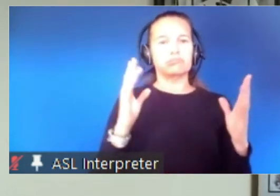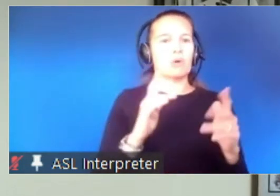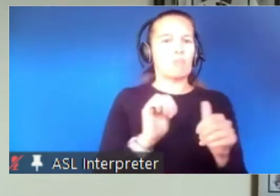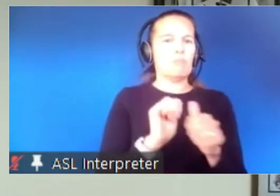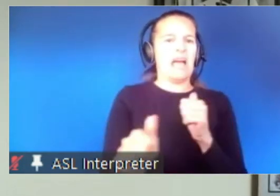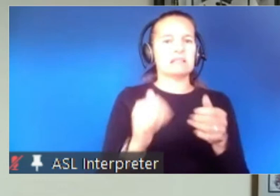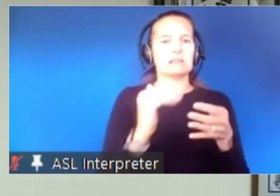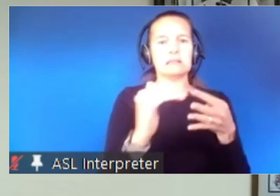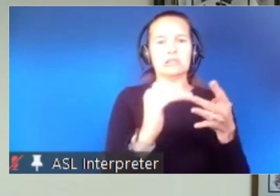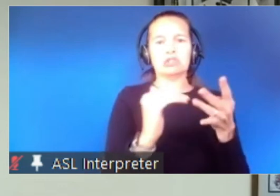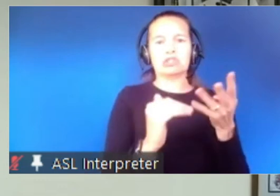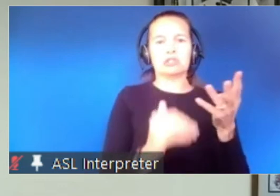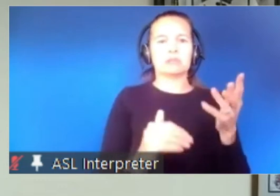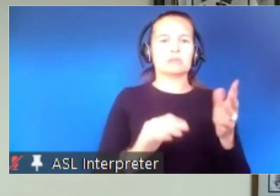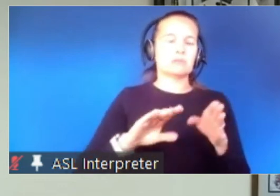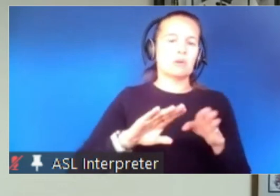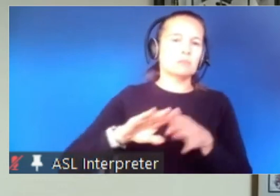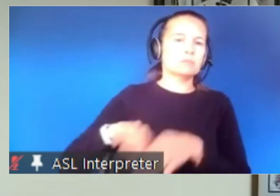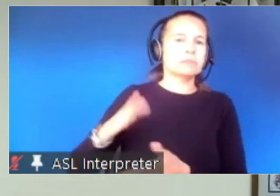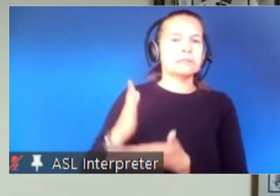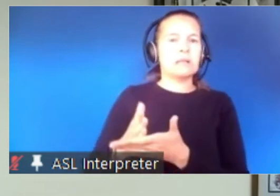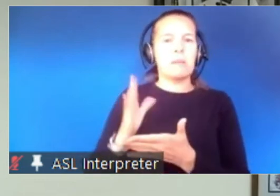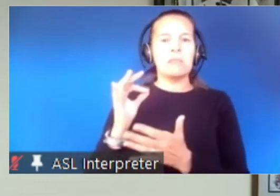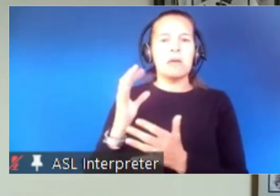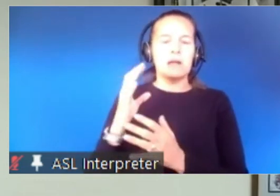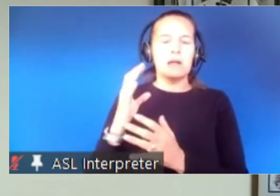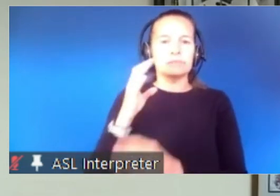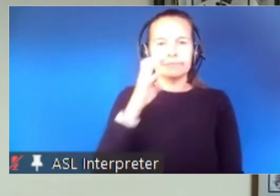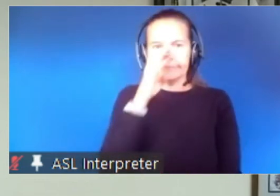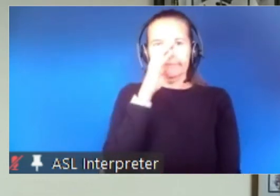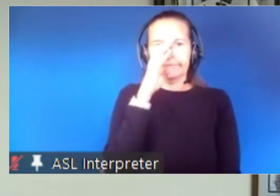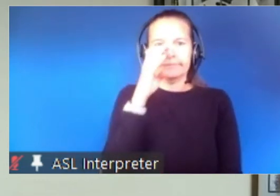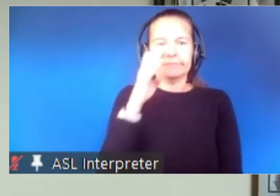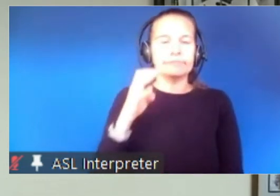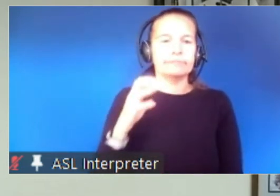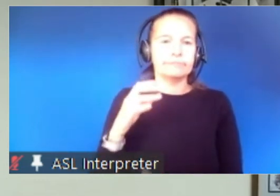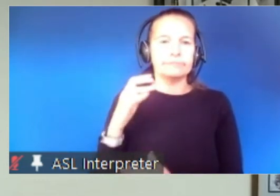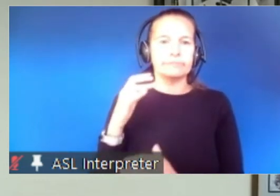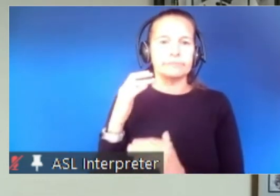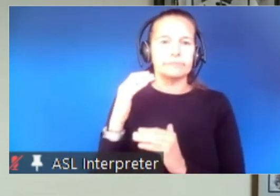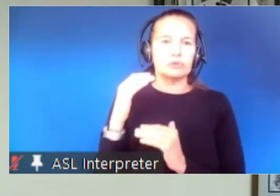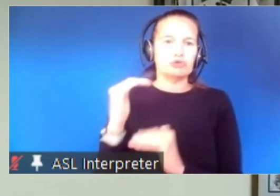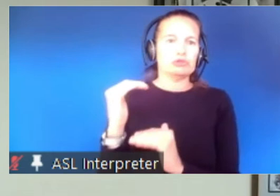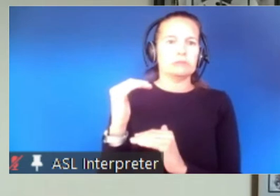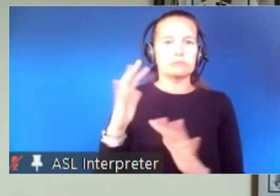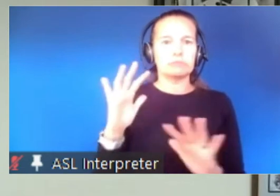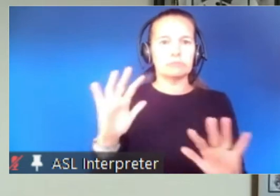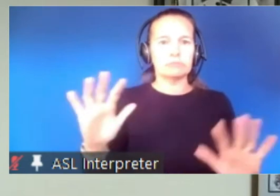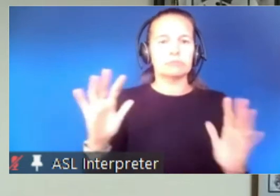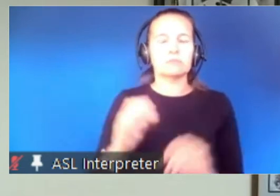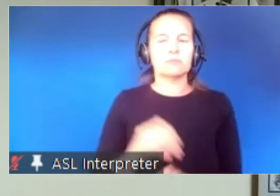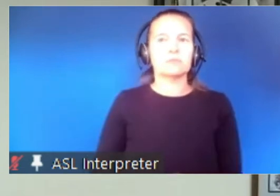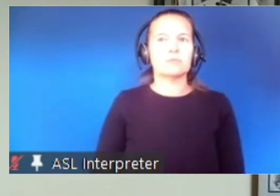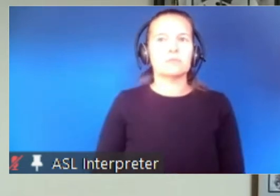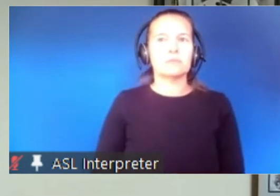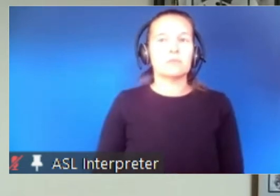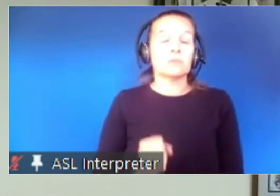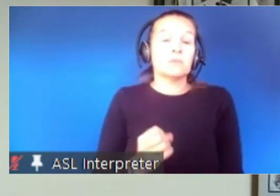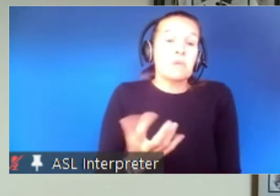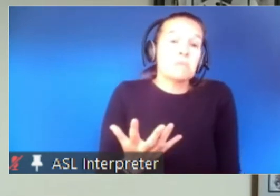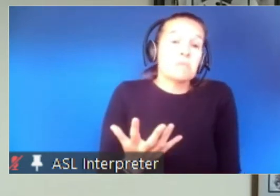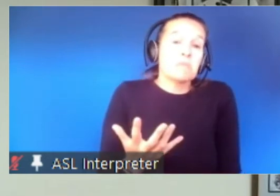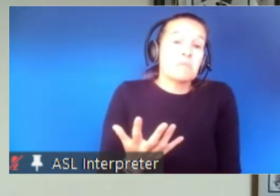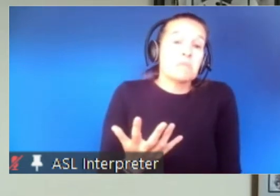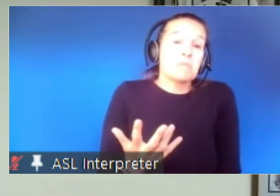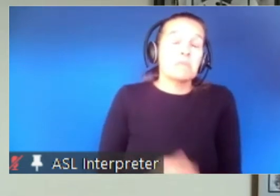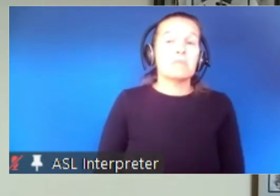um you know highly legislated in sense um community protection and so we think